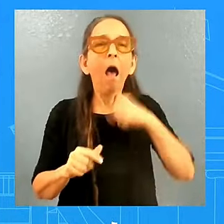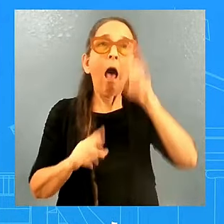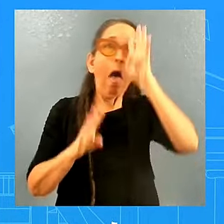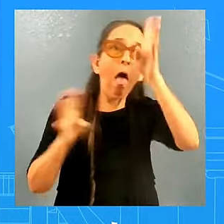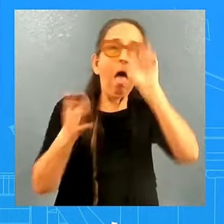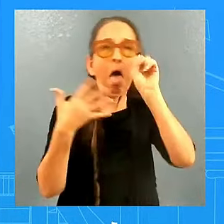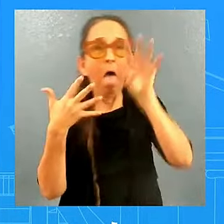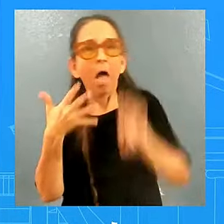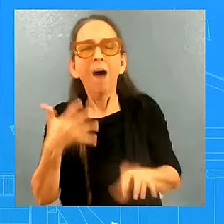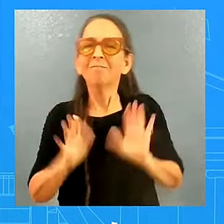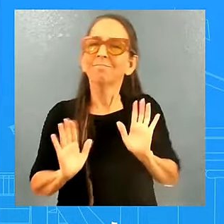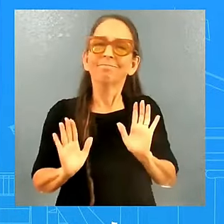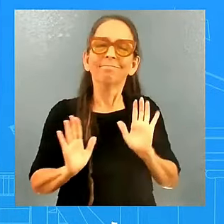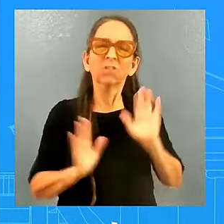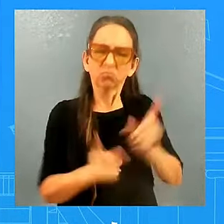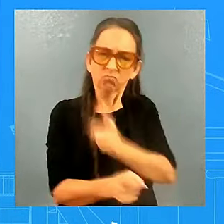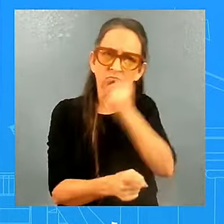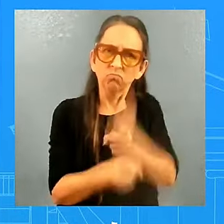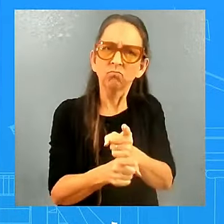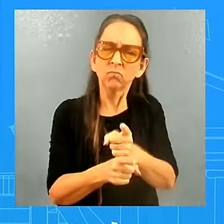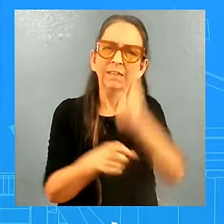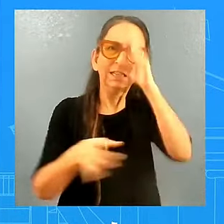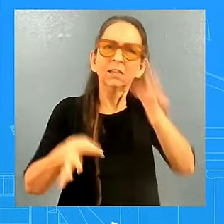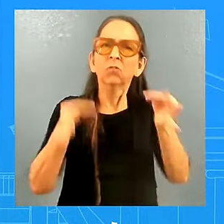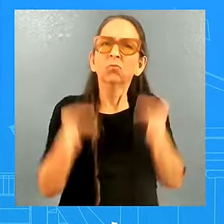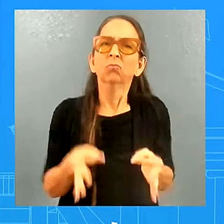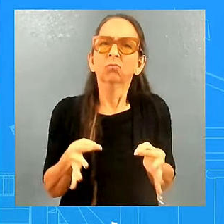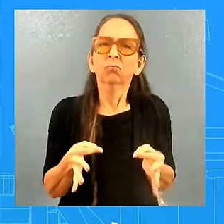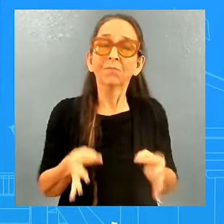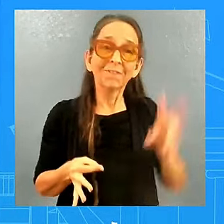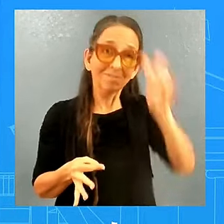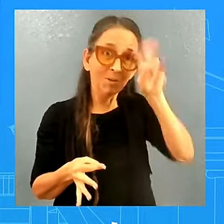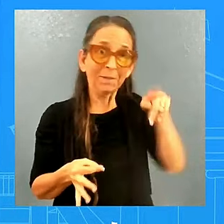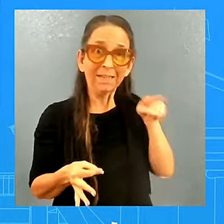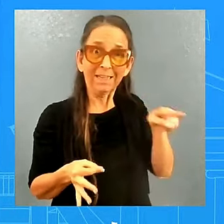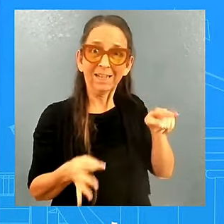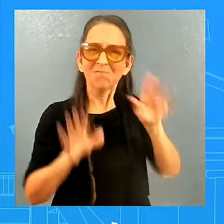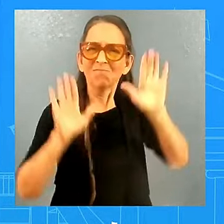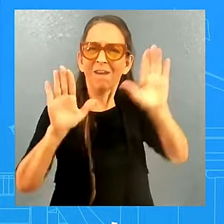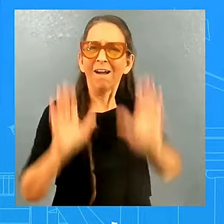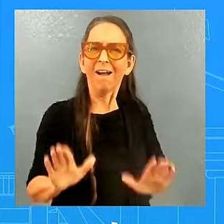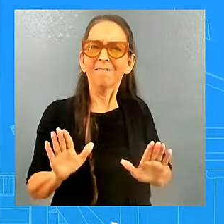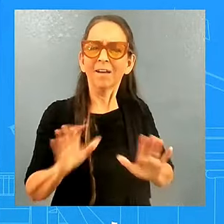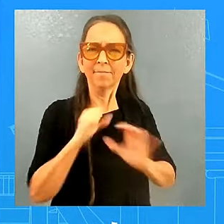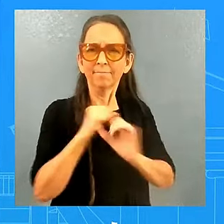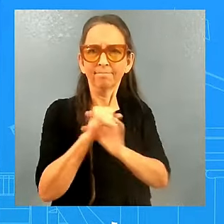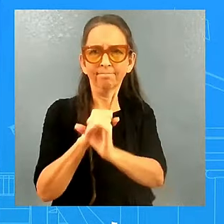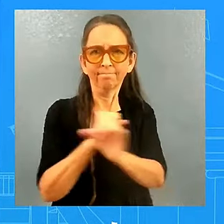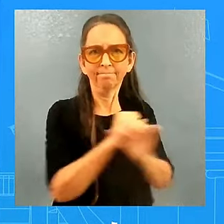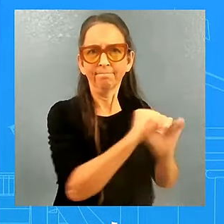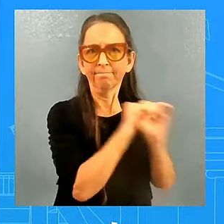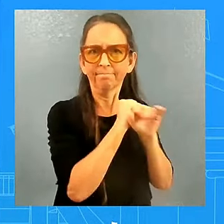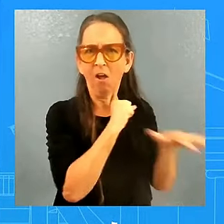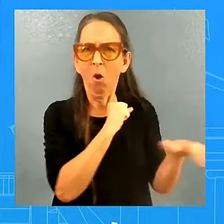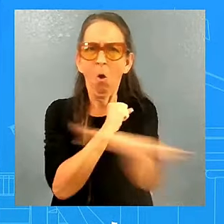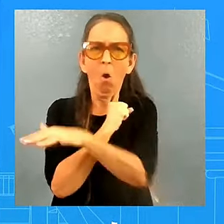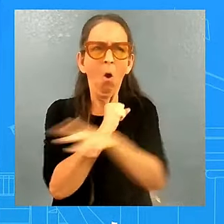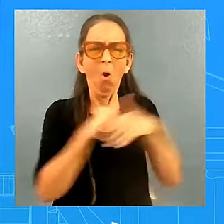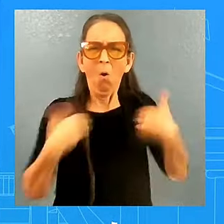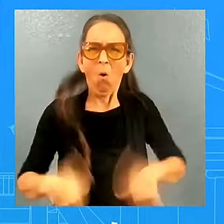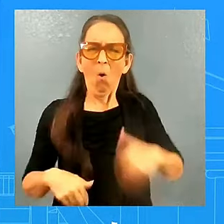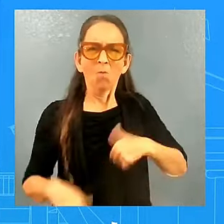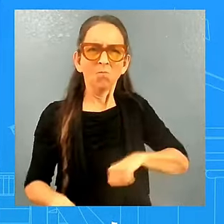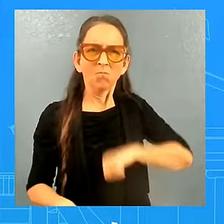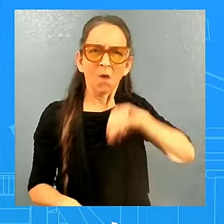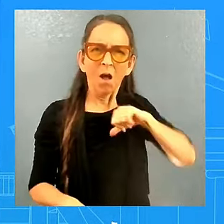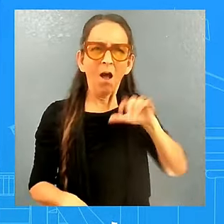a, a really a great campaign. He's incredibly proud of what she's been able to do and